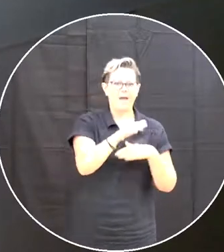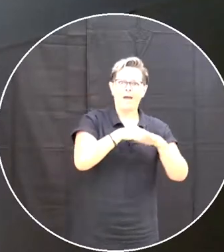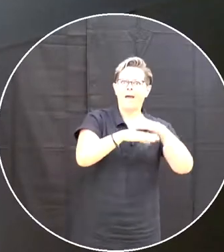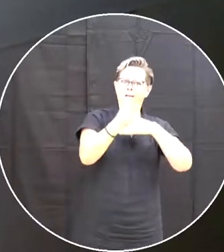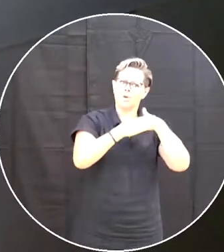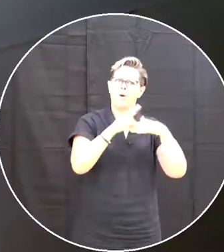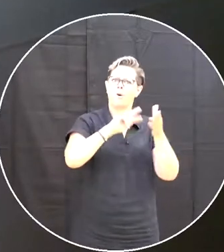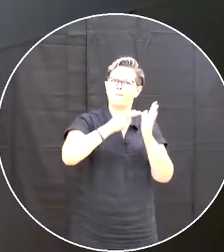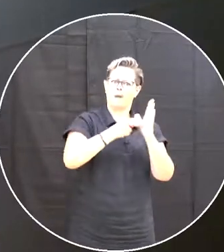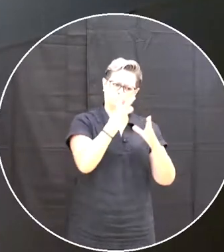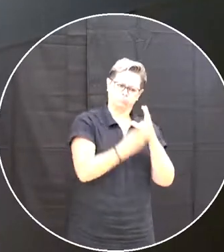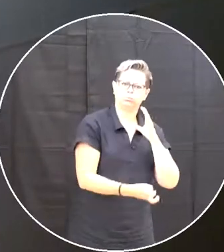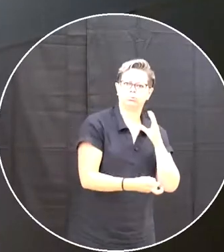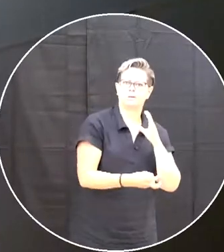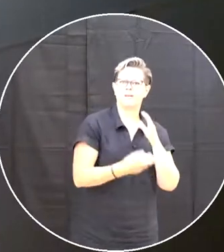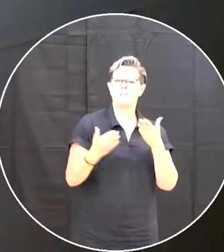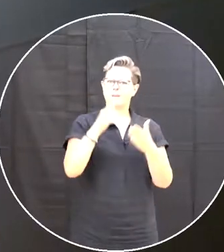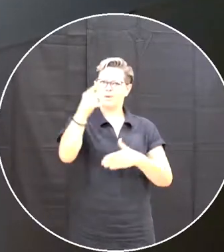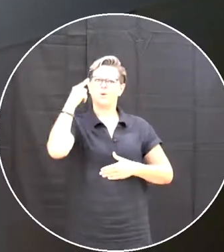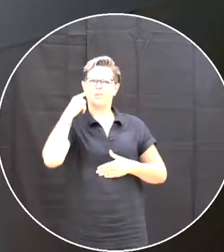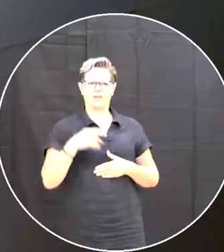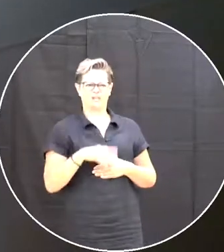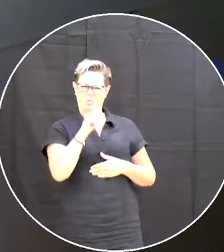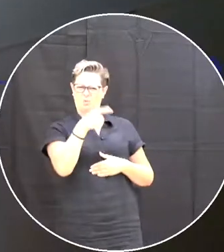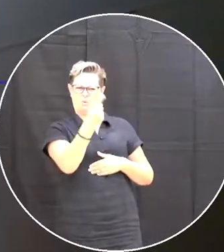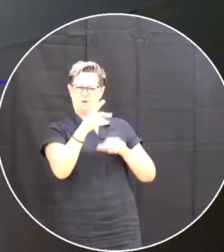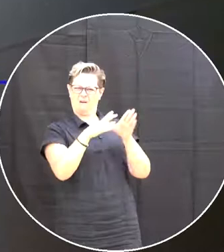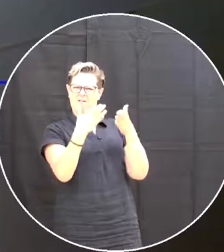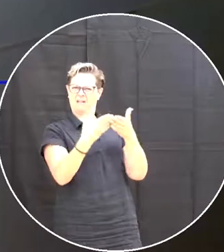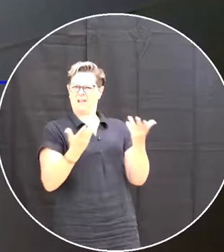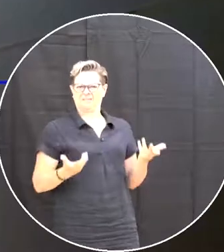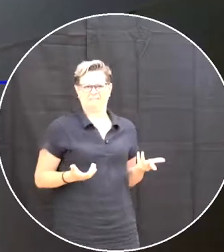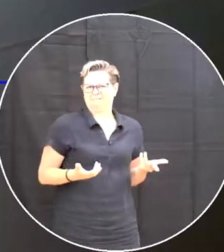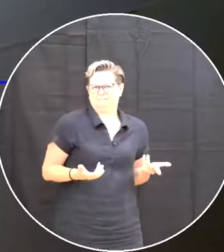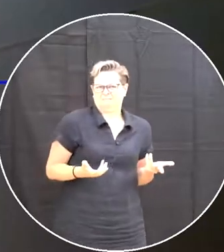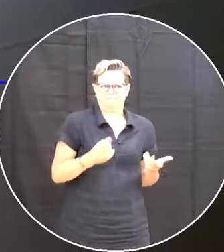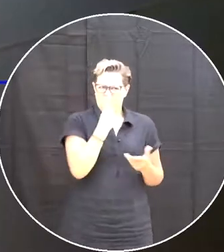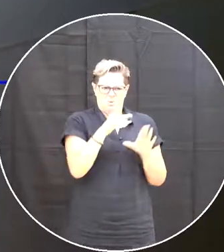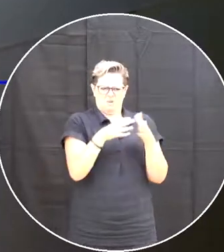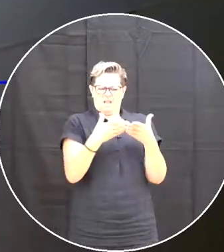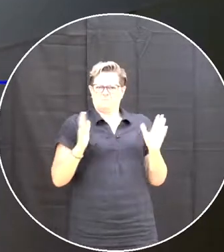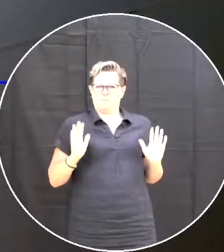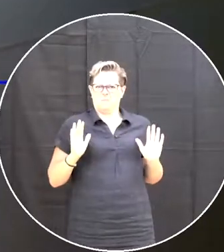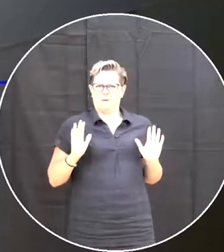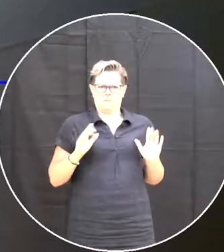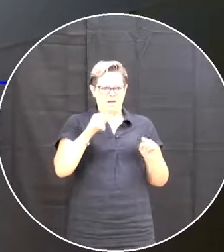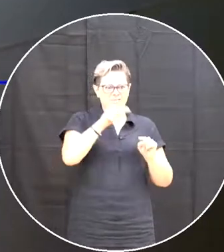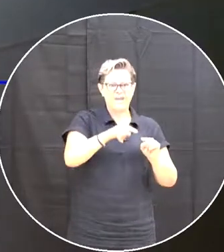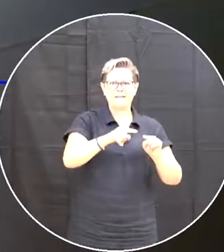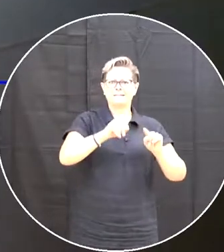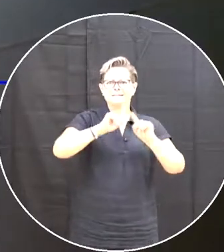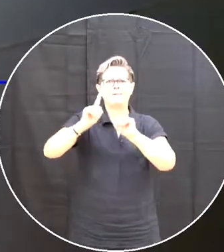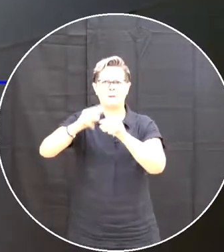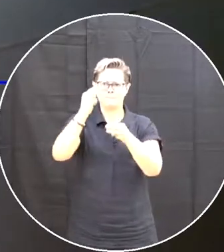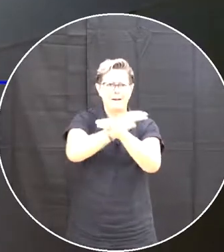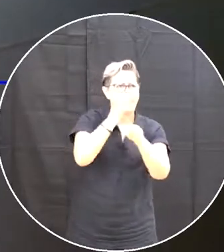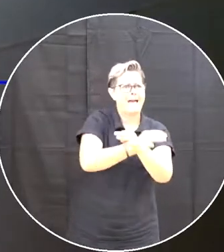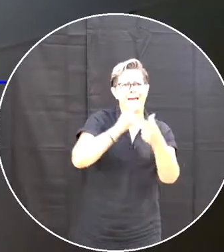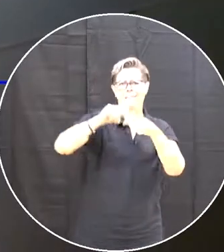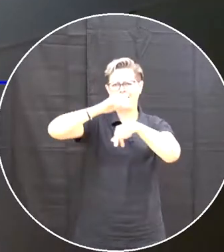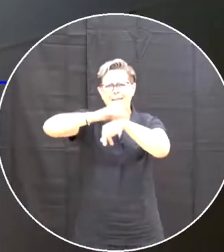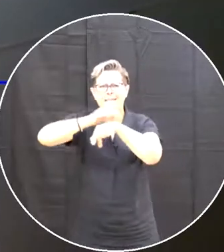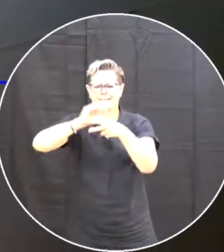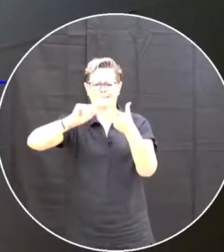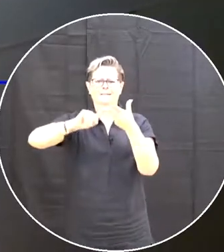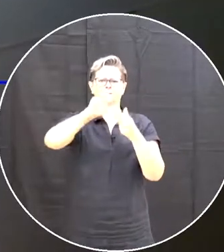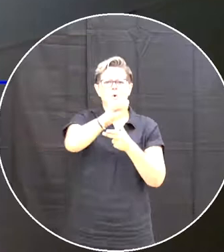And you might think Oh, this is only one class Like what class is it classified as? It's classified as many We've done math in it We've done English We've